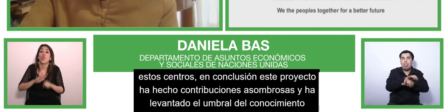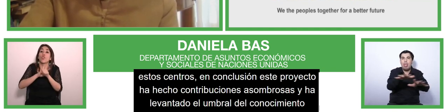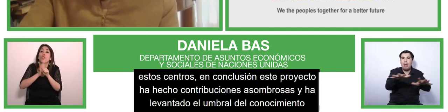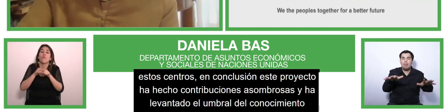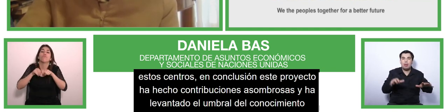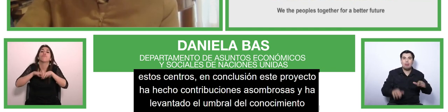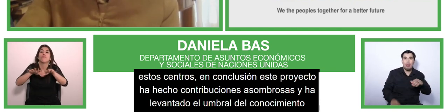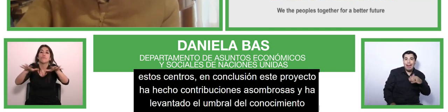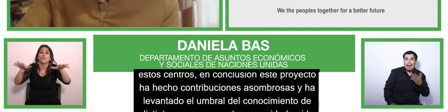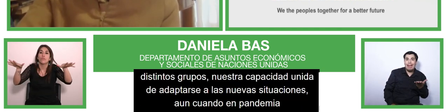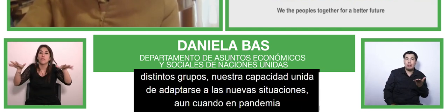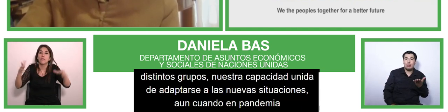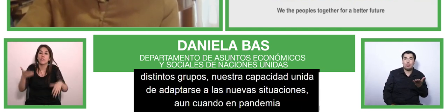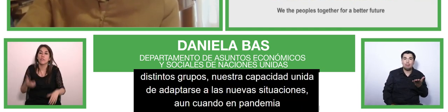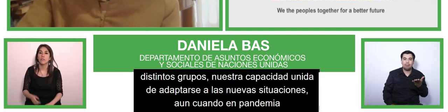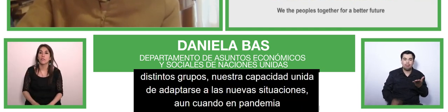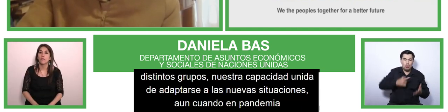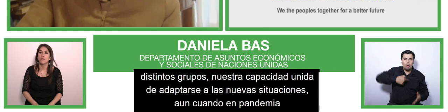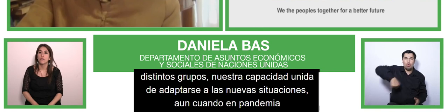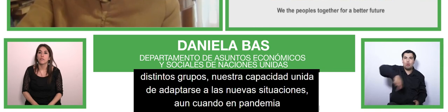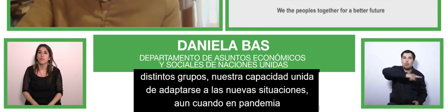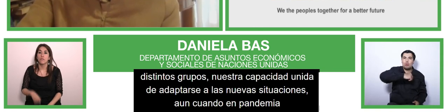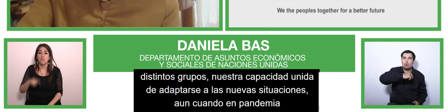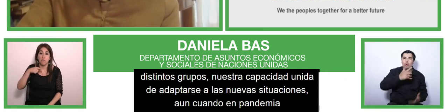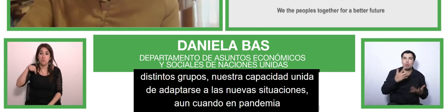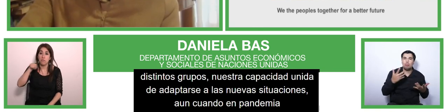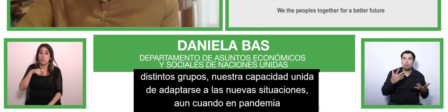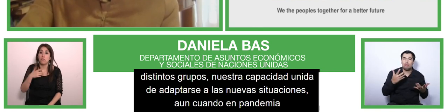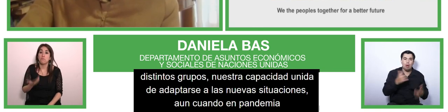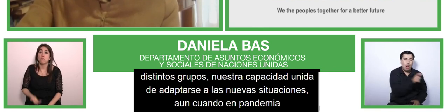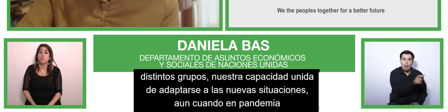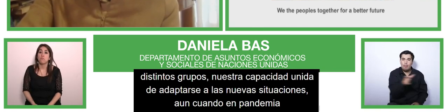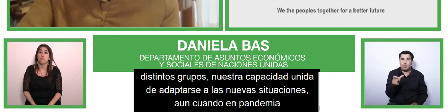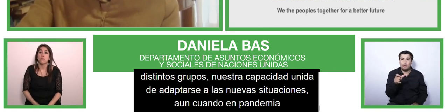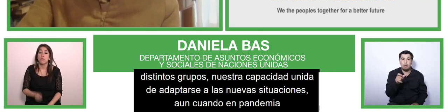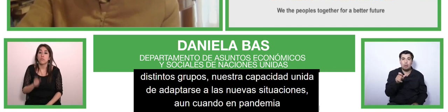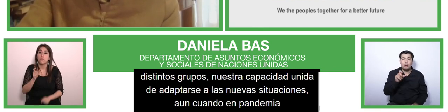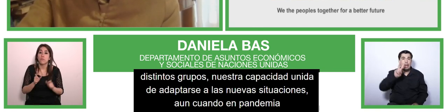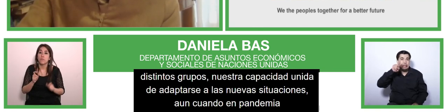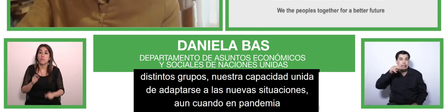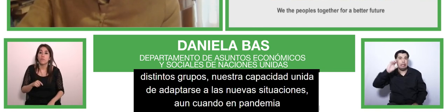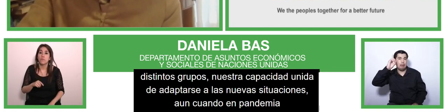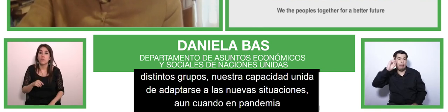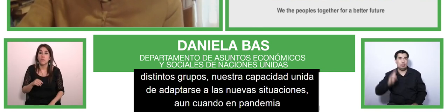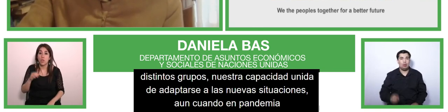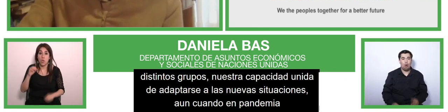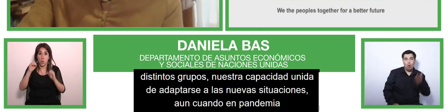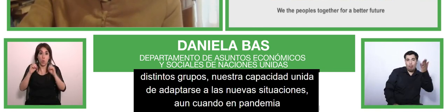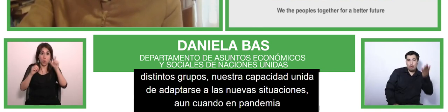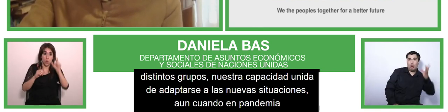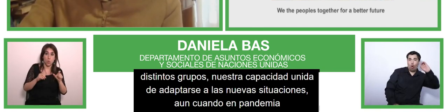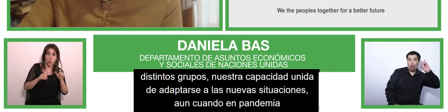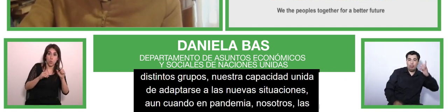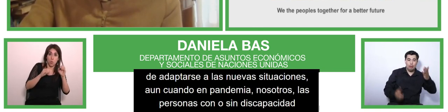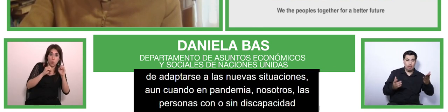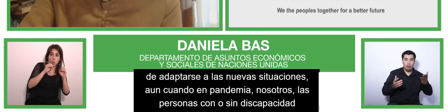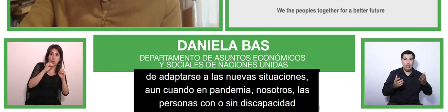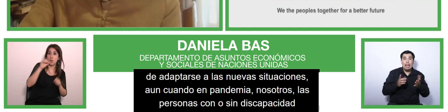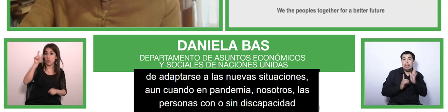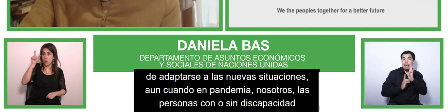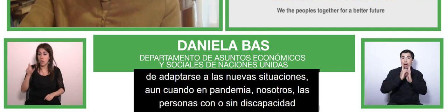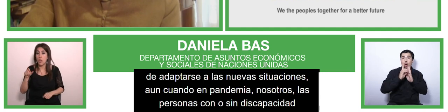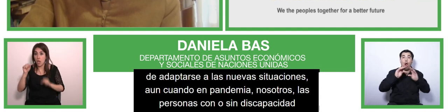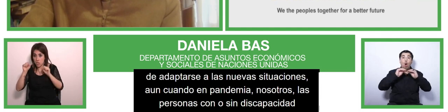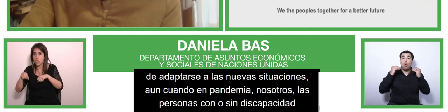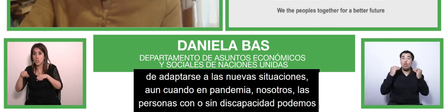without disabilities, we people, can design innovative education content and systems for our present and future